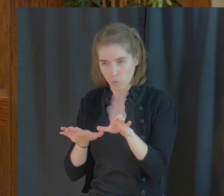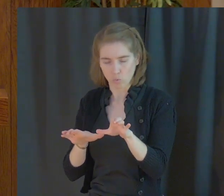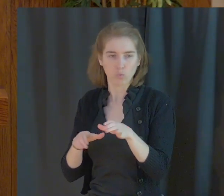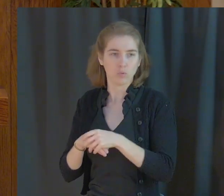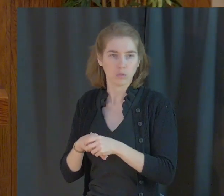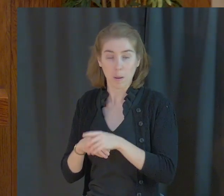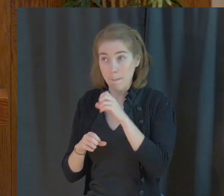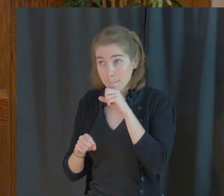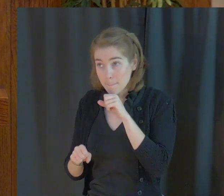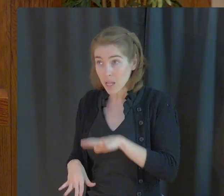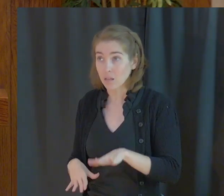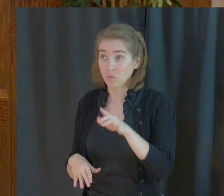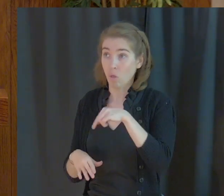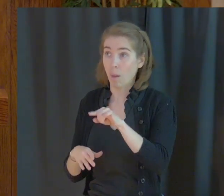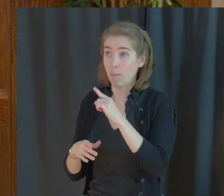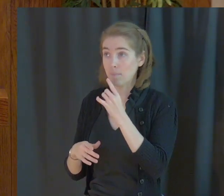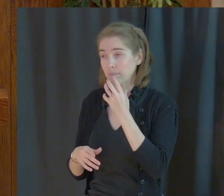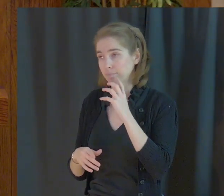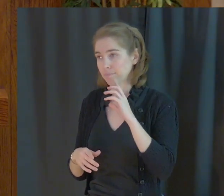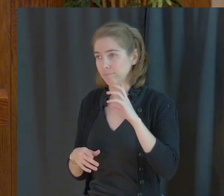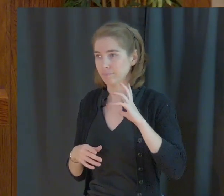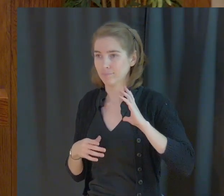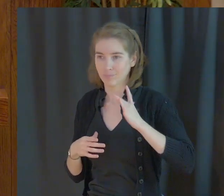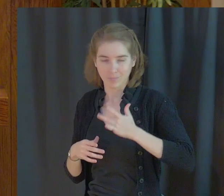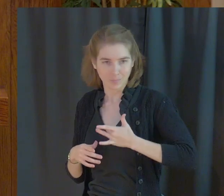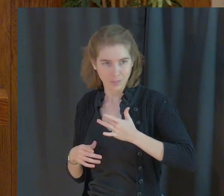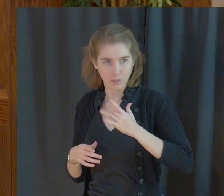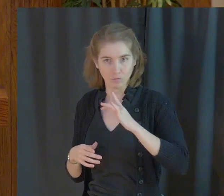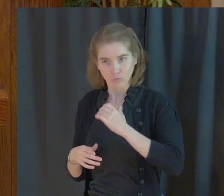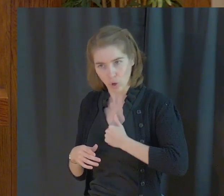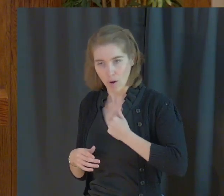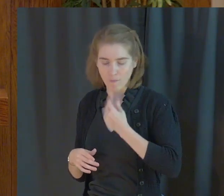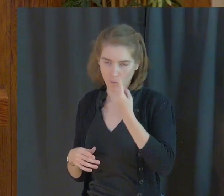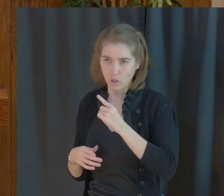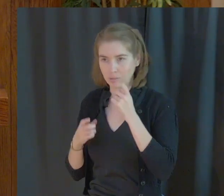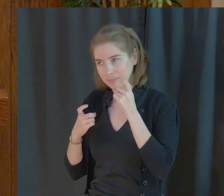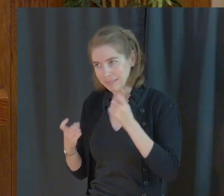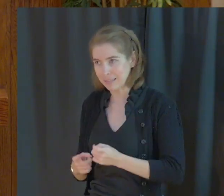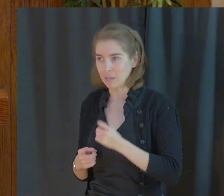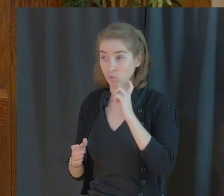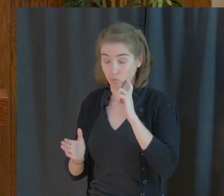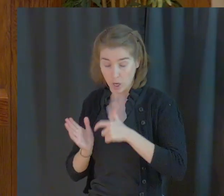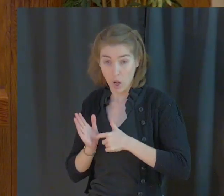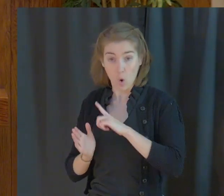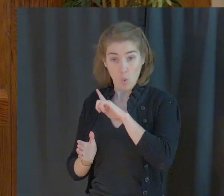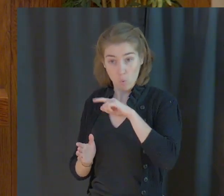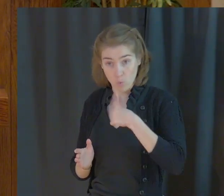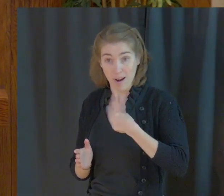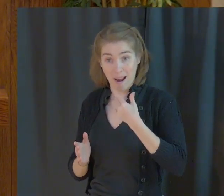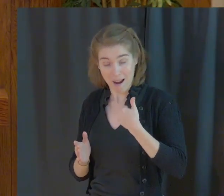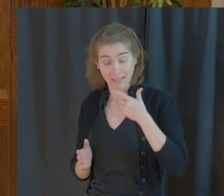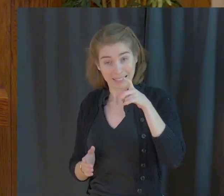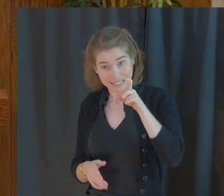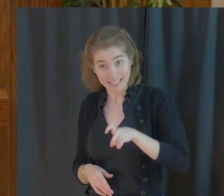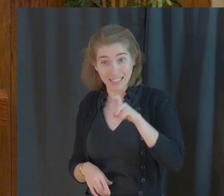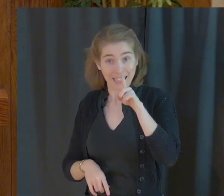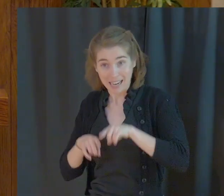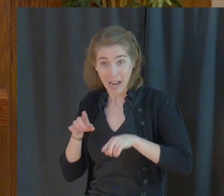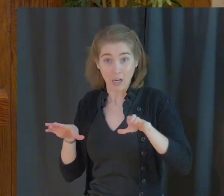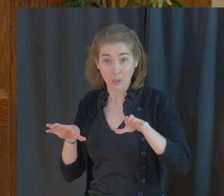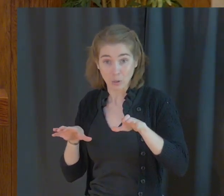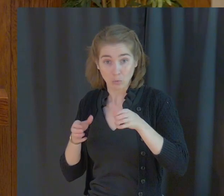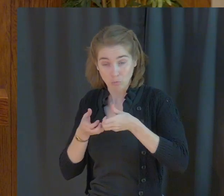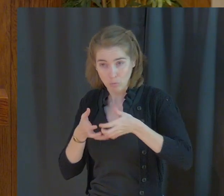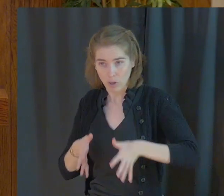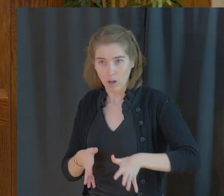blessed are they that mourn be mournful over our sinful conditions recognizing that we have a need we cannot do it